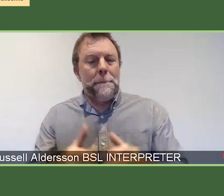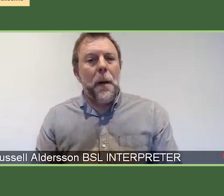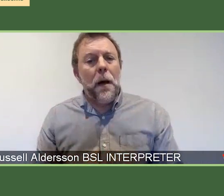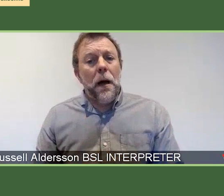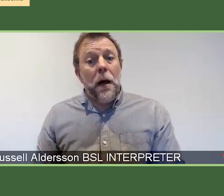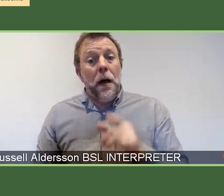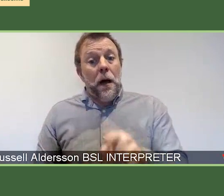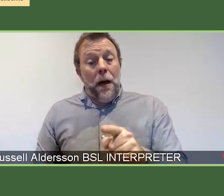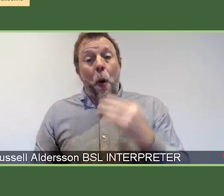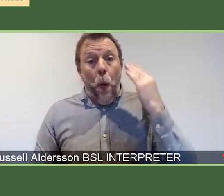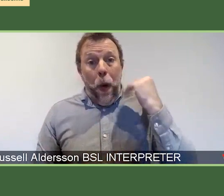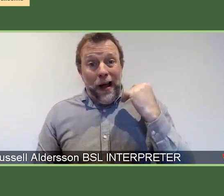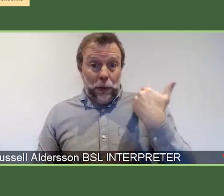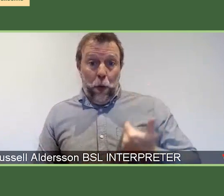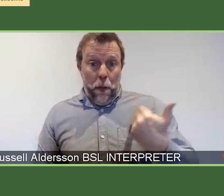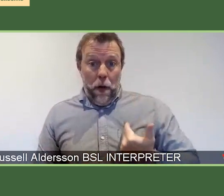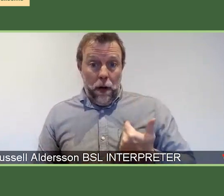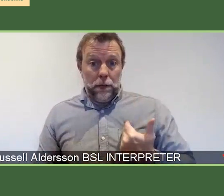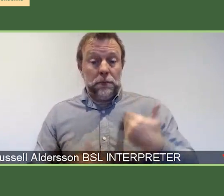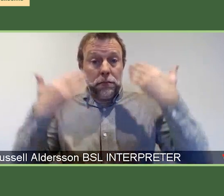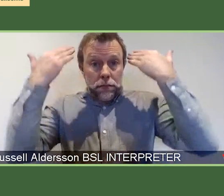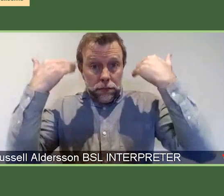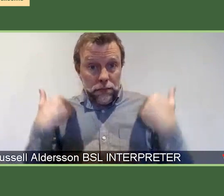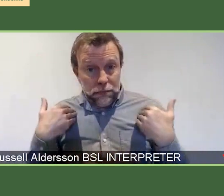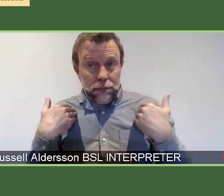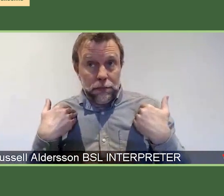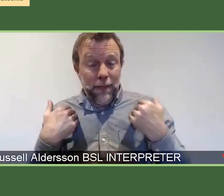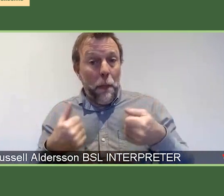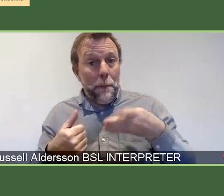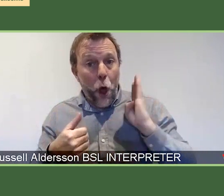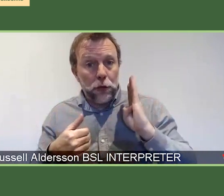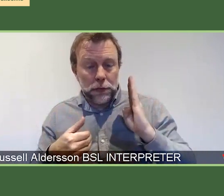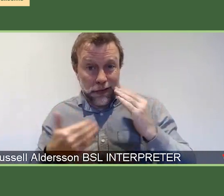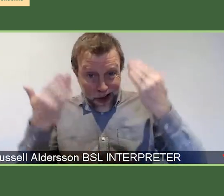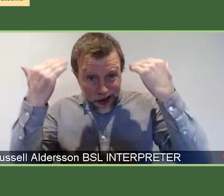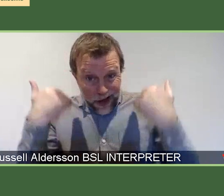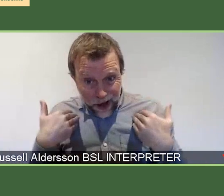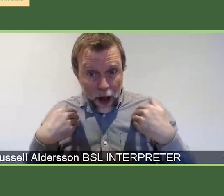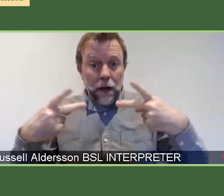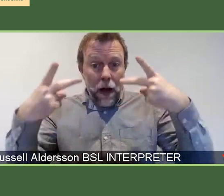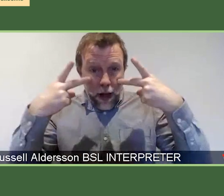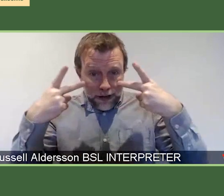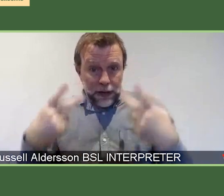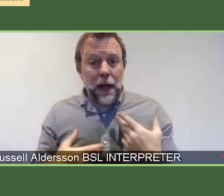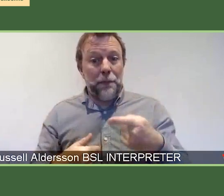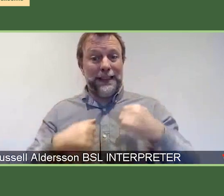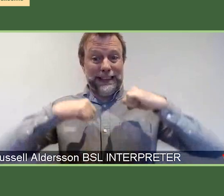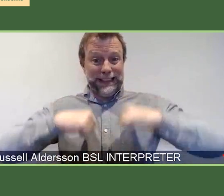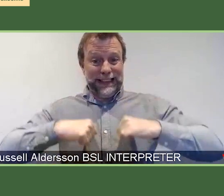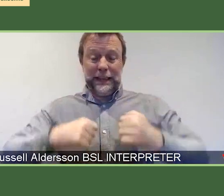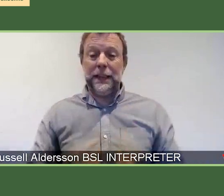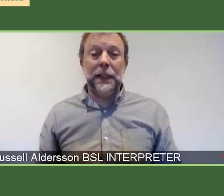white woman. I have shoulder length blonde hair. I'm wearing glasses and I'm sitting in a very